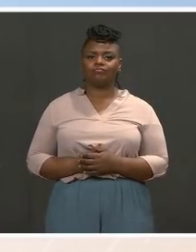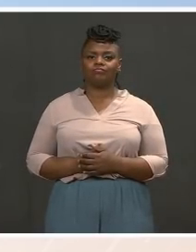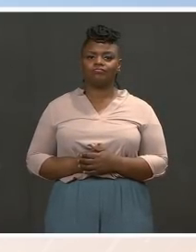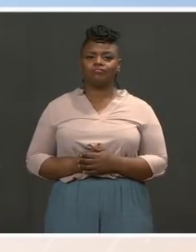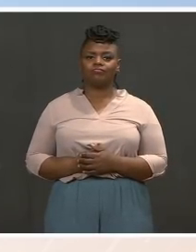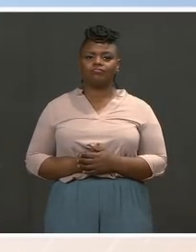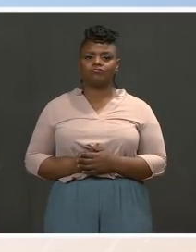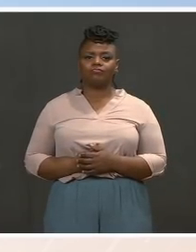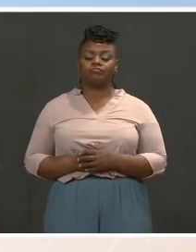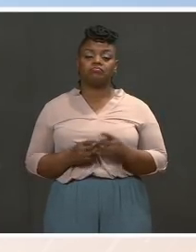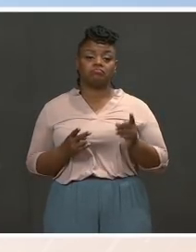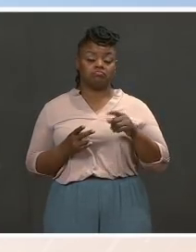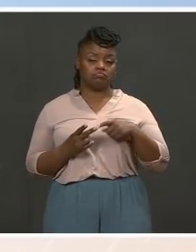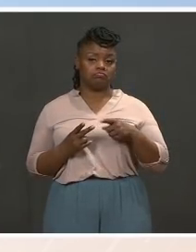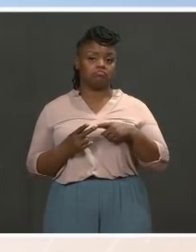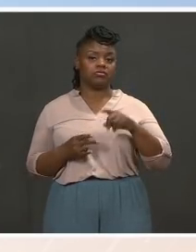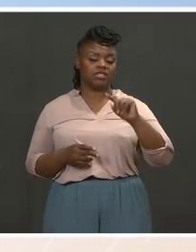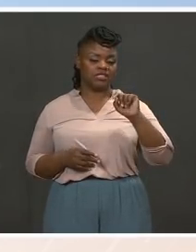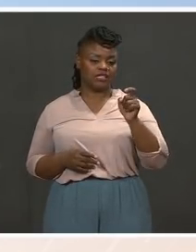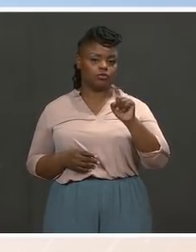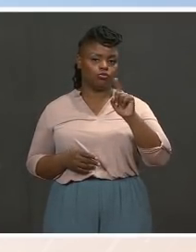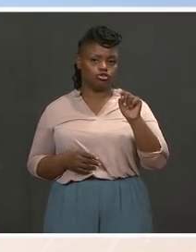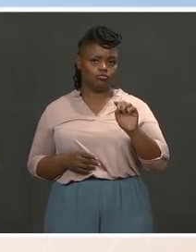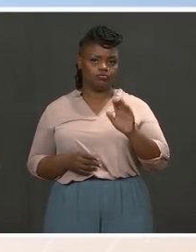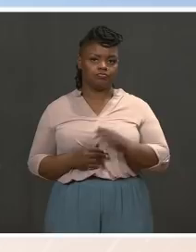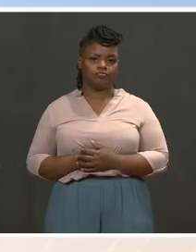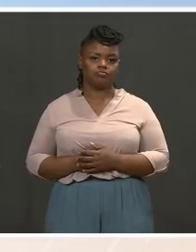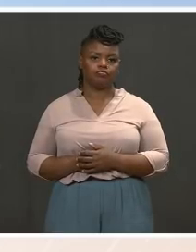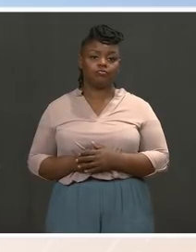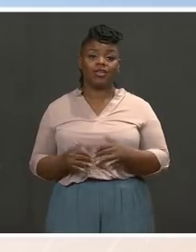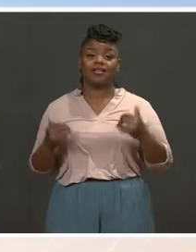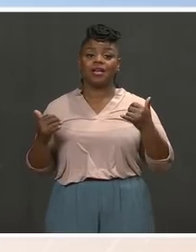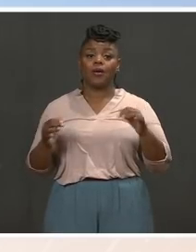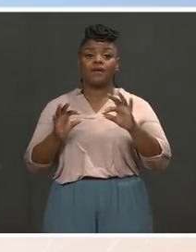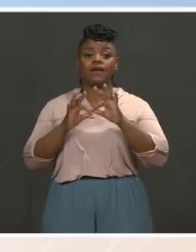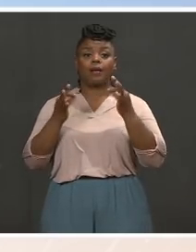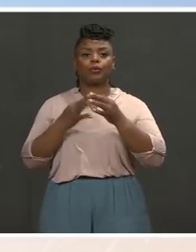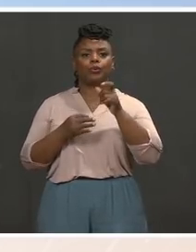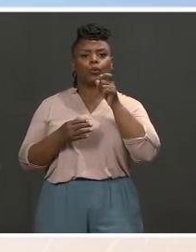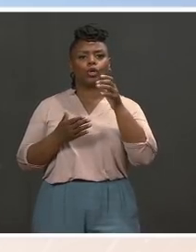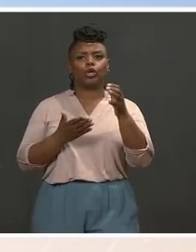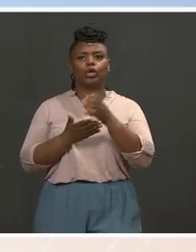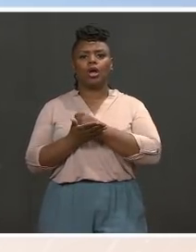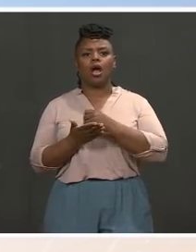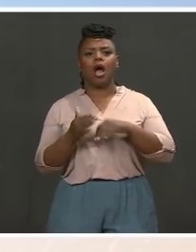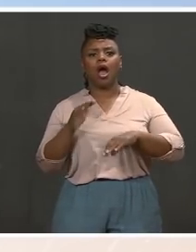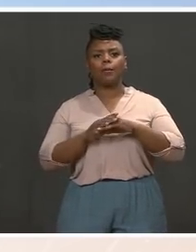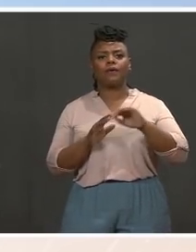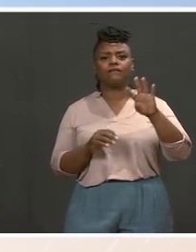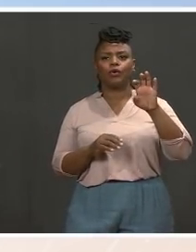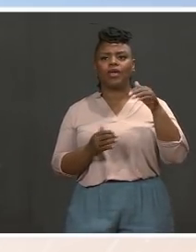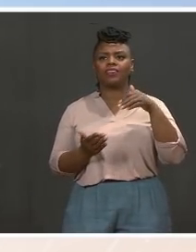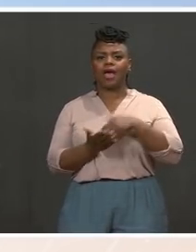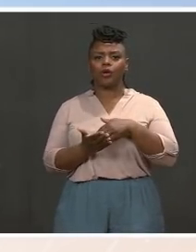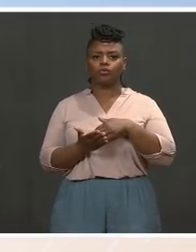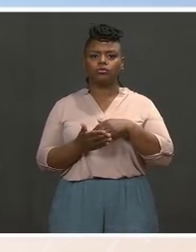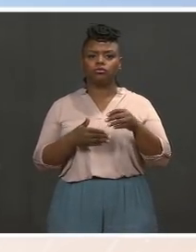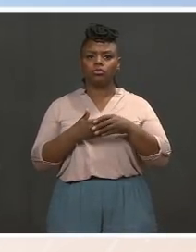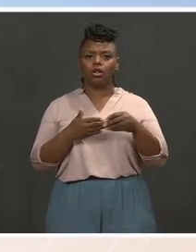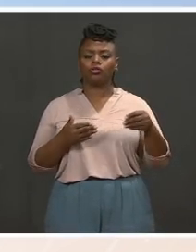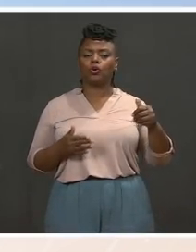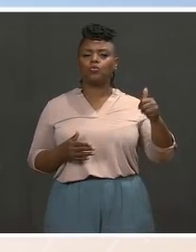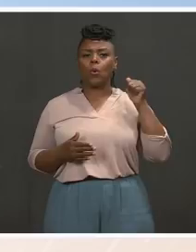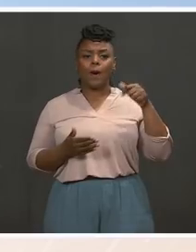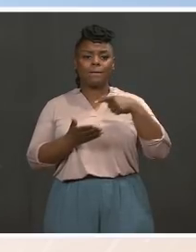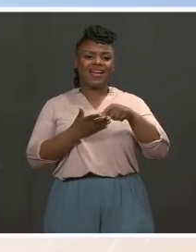says now that families who make up to $400,000 won't pay a penny more under the President's